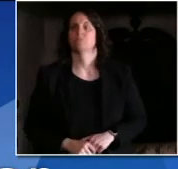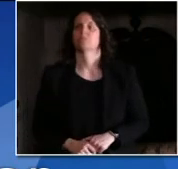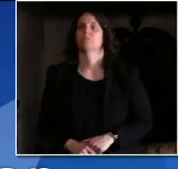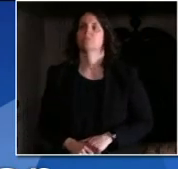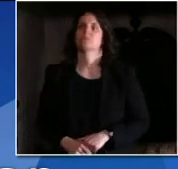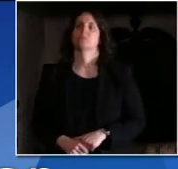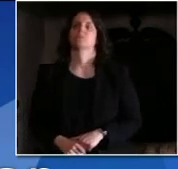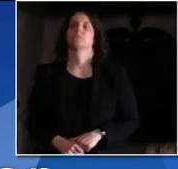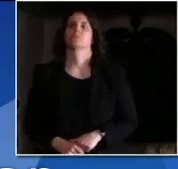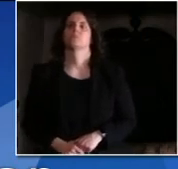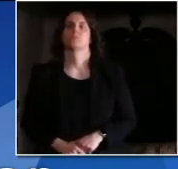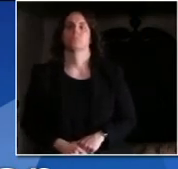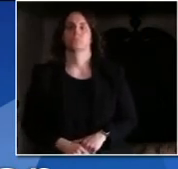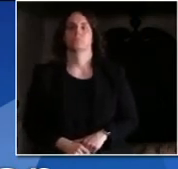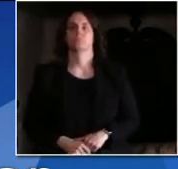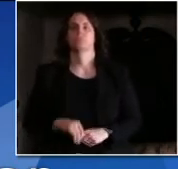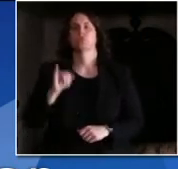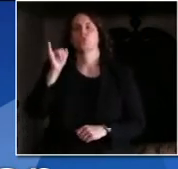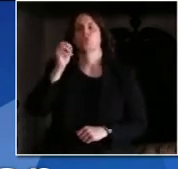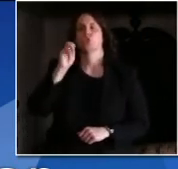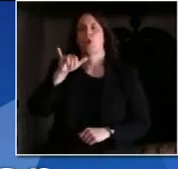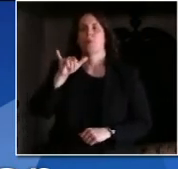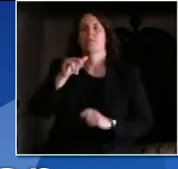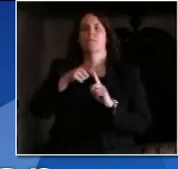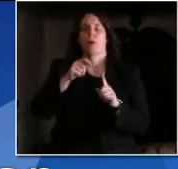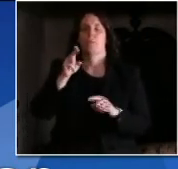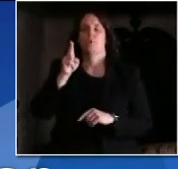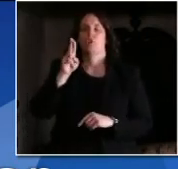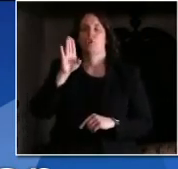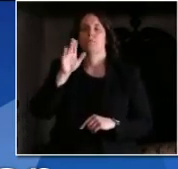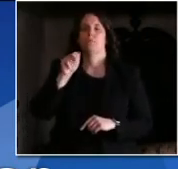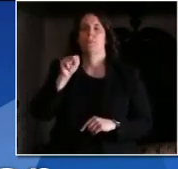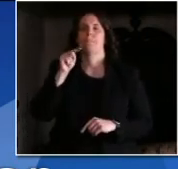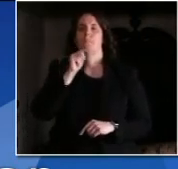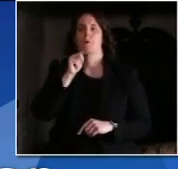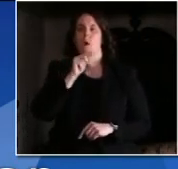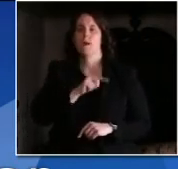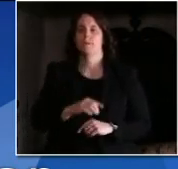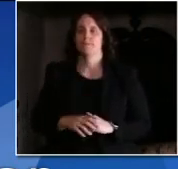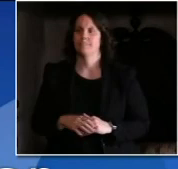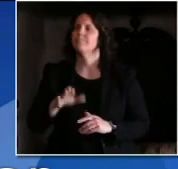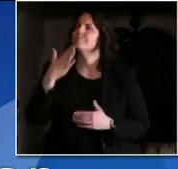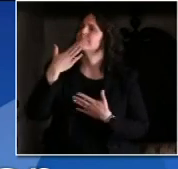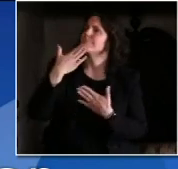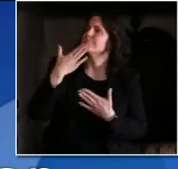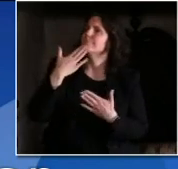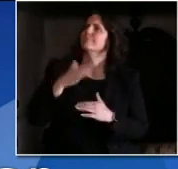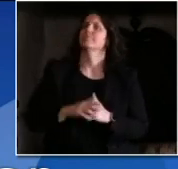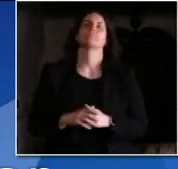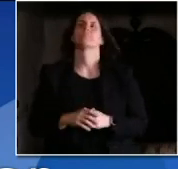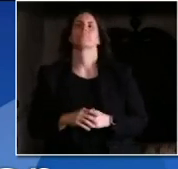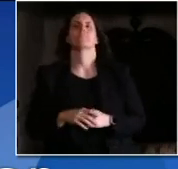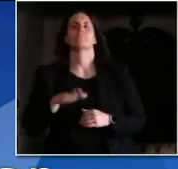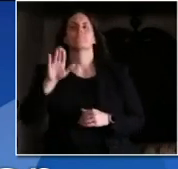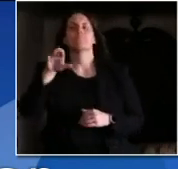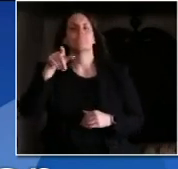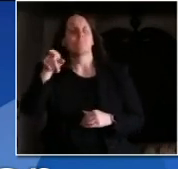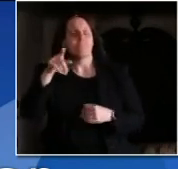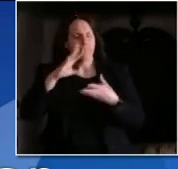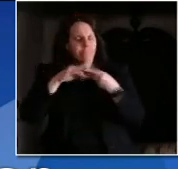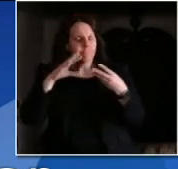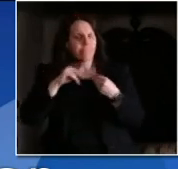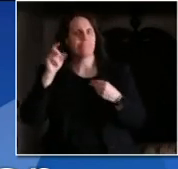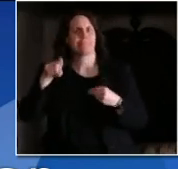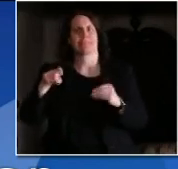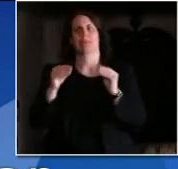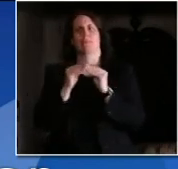thank you question for secretary palm you mentioned testing capacity needs to grow to be able to do all the contact tracing and everything that needs to